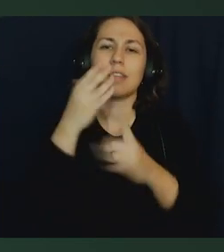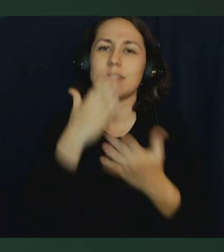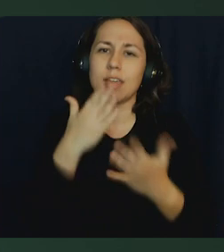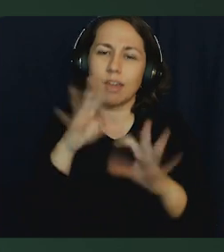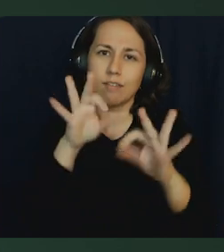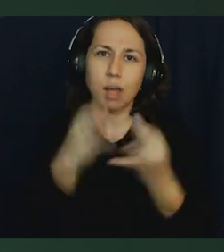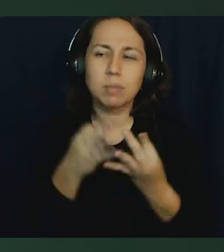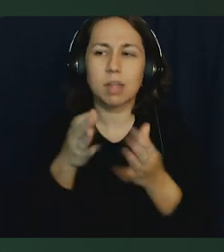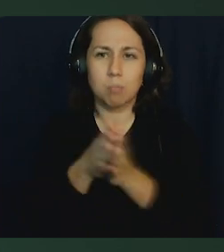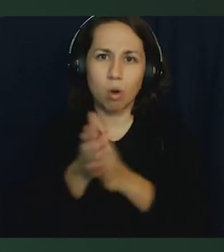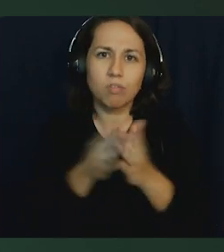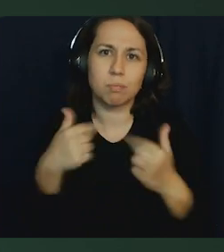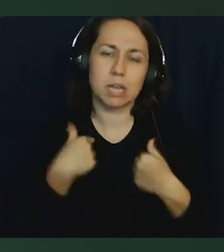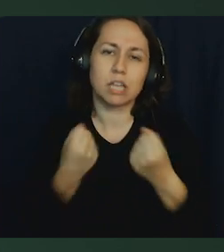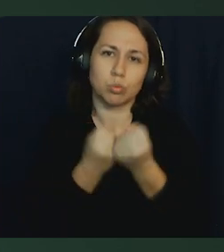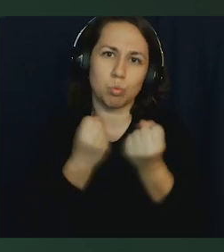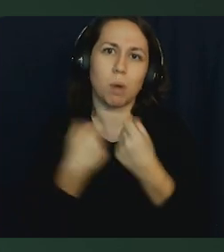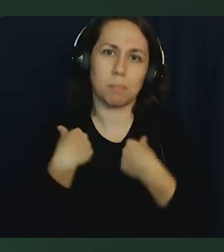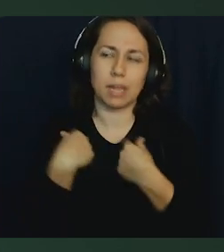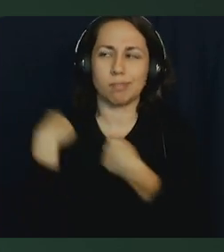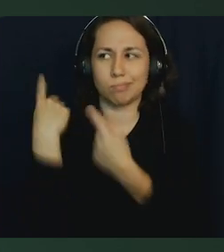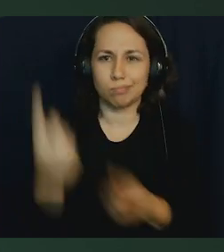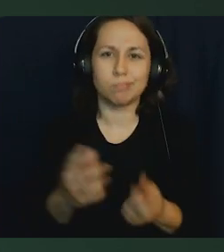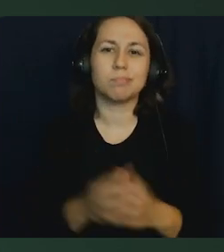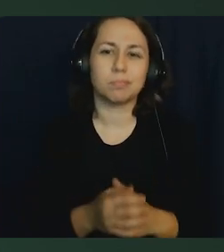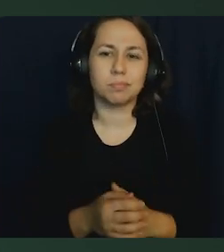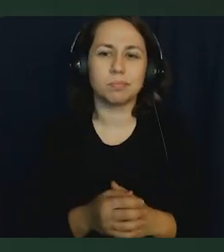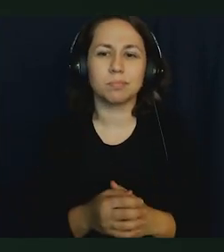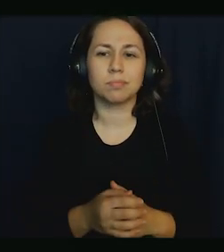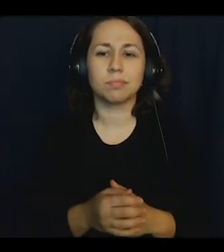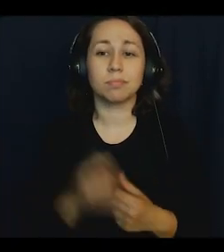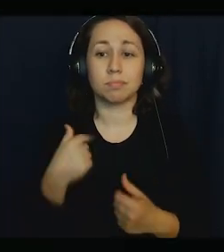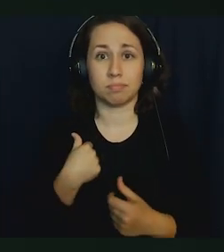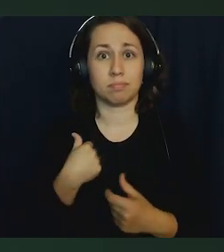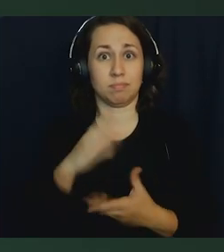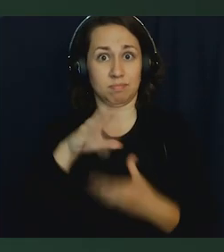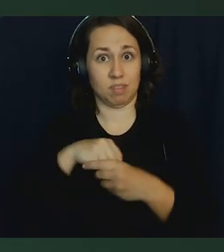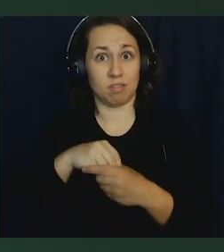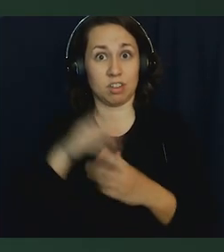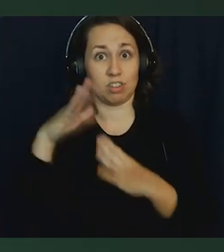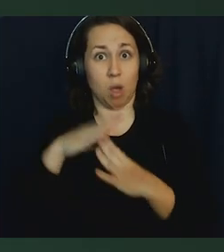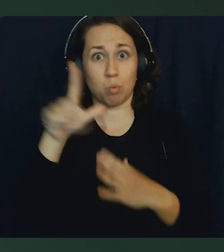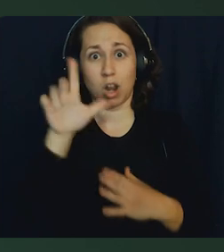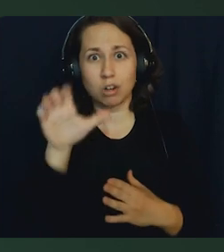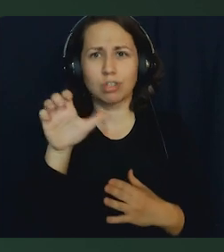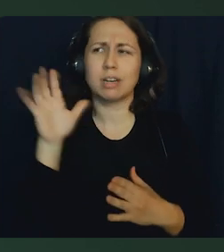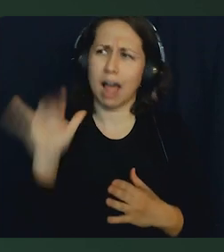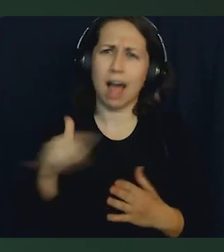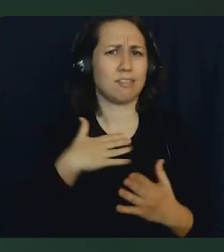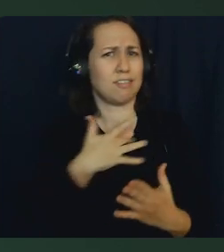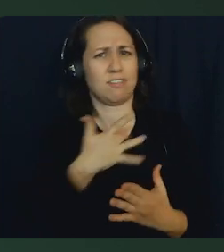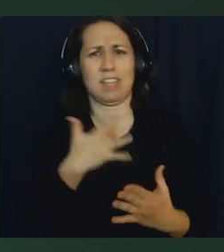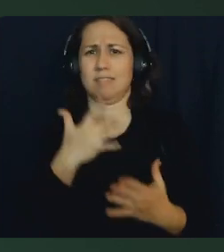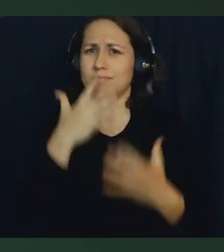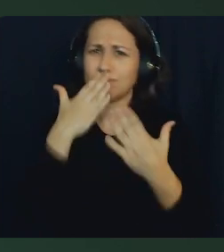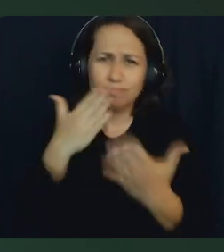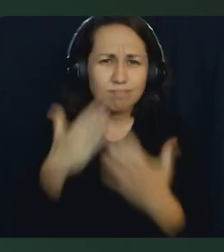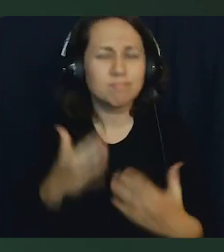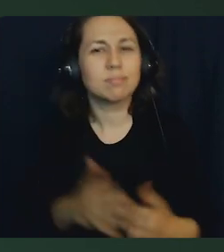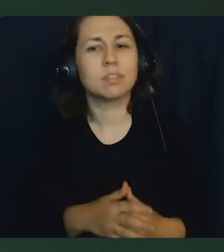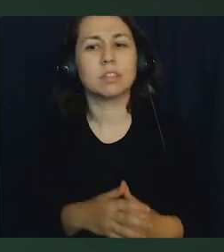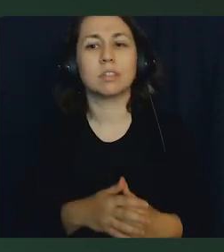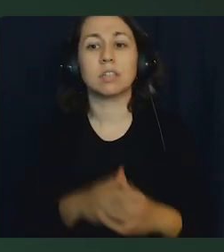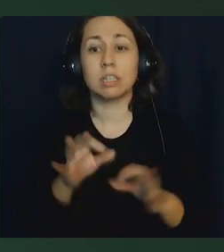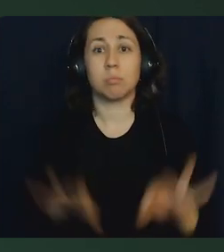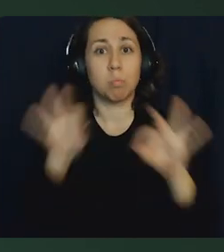especially, want to thank my family for motivating me and supporting me all this way. Being part of the Top 100 is truly something to be grateful